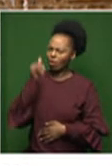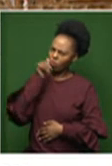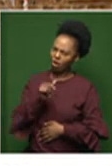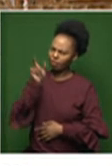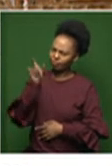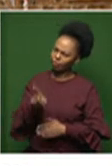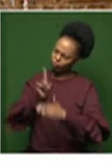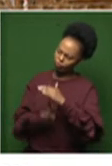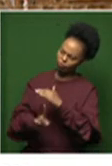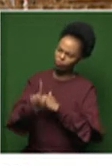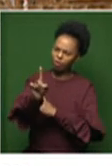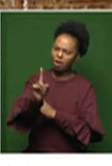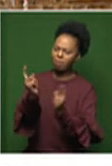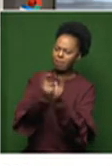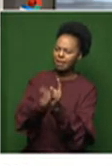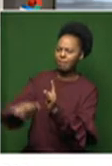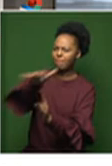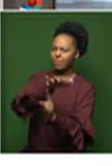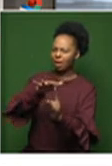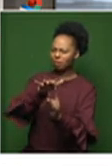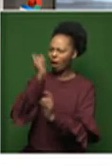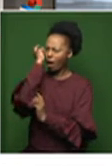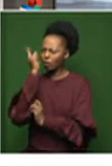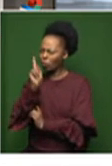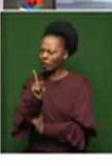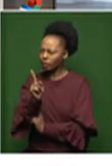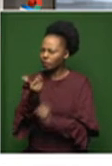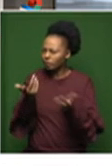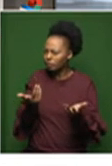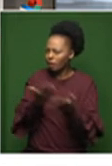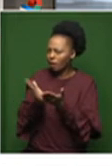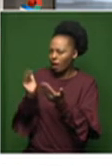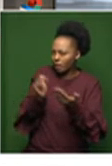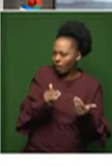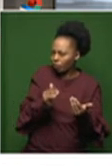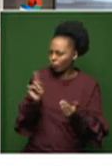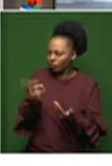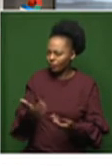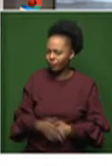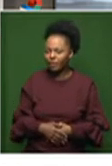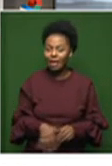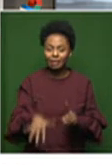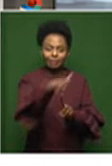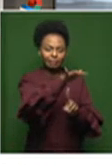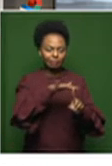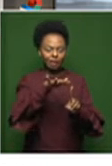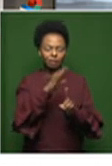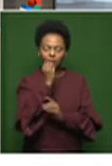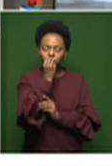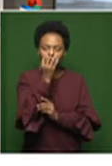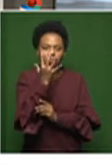what kind of mood and understanding of the artwork can be expected? Well, the space itself is amazing